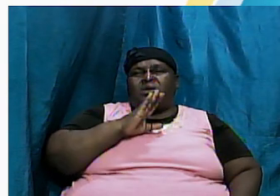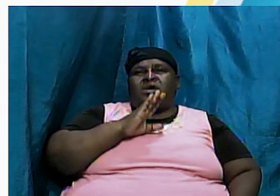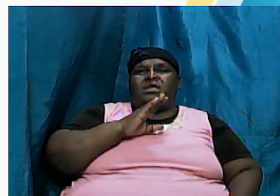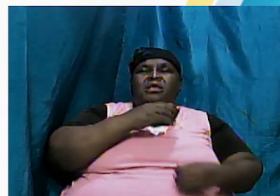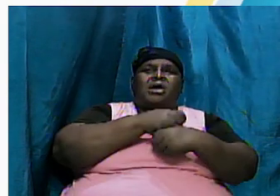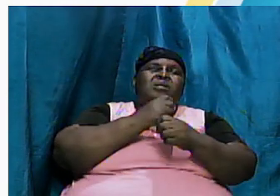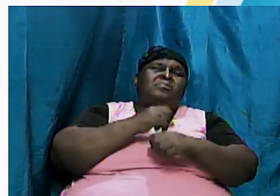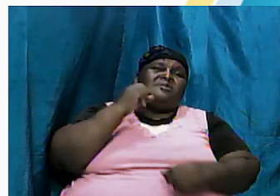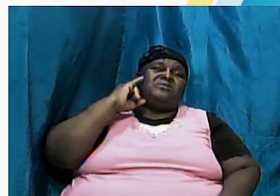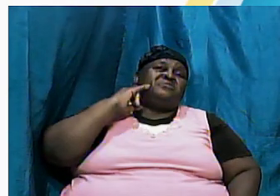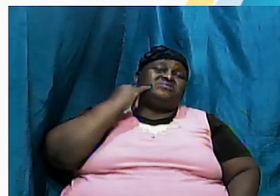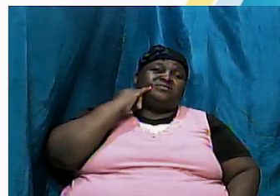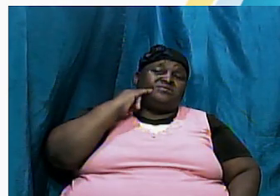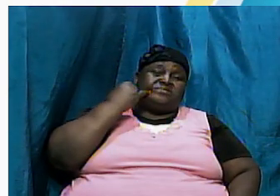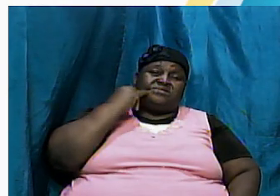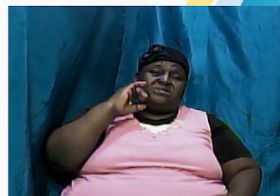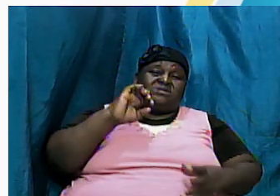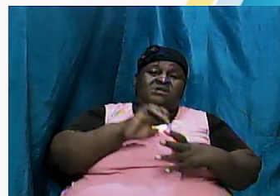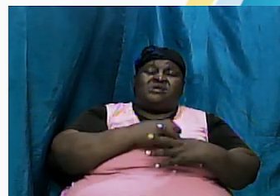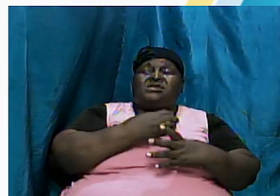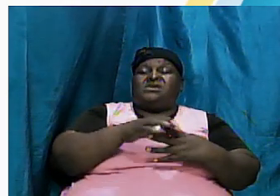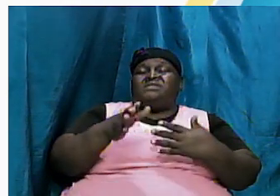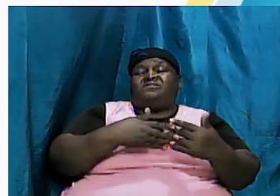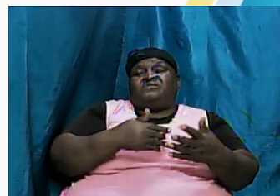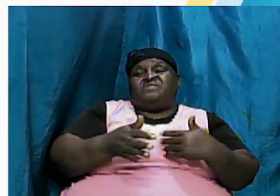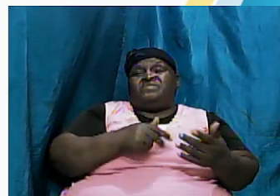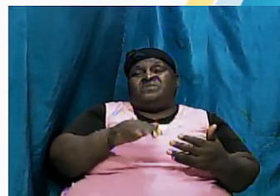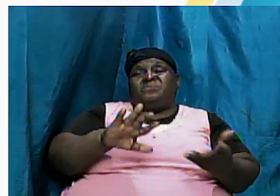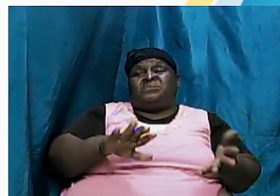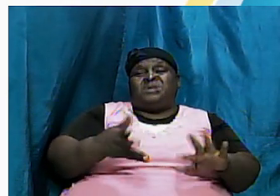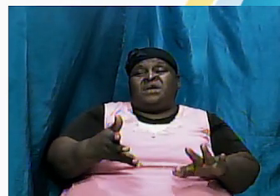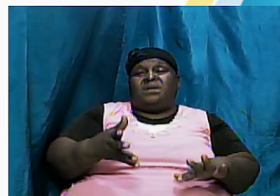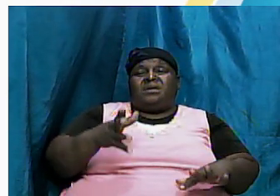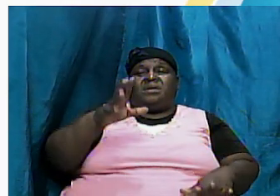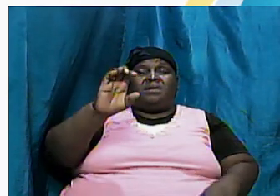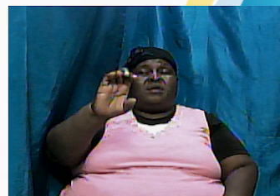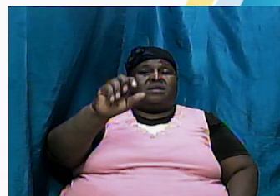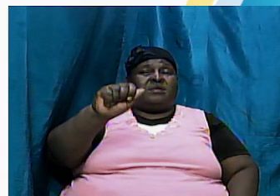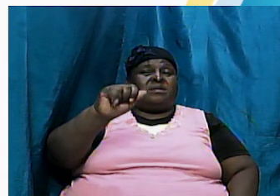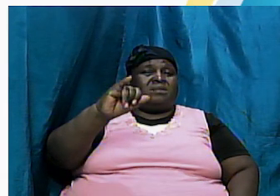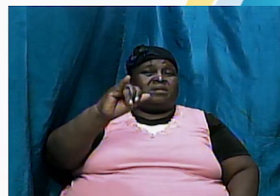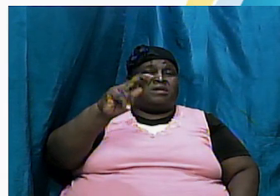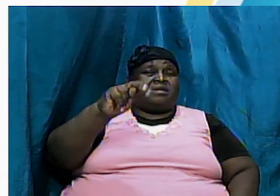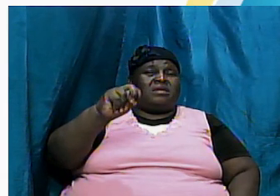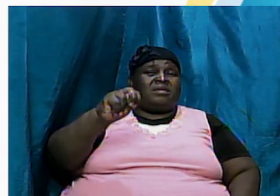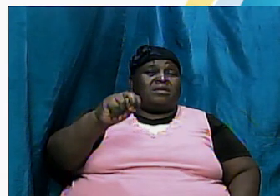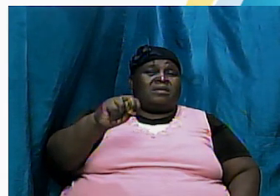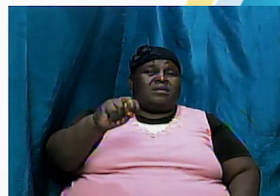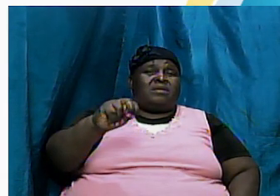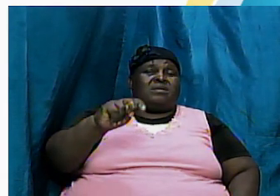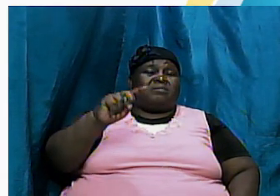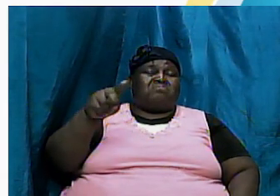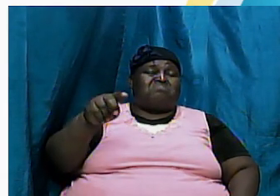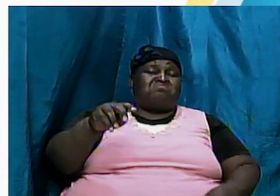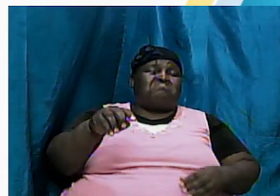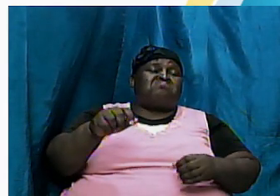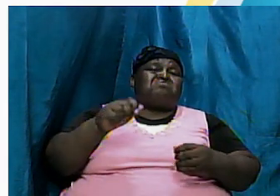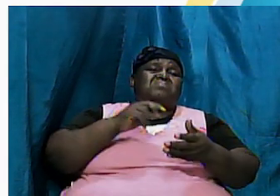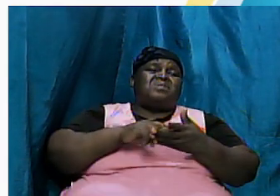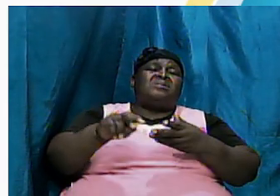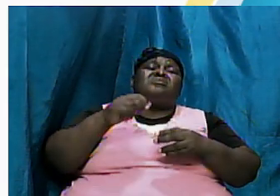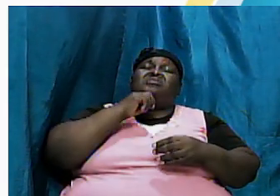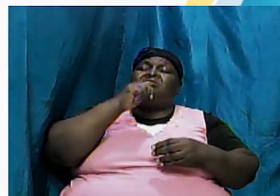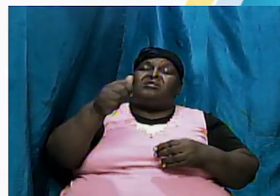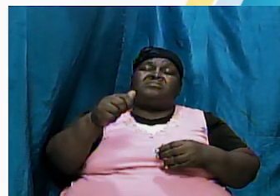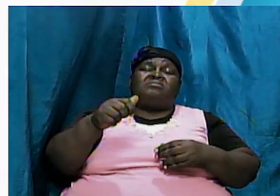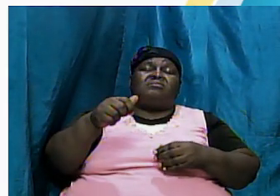even though he died and then Cain was left and his offsprings called not on the name of the